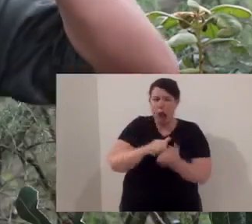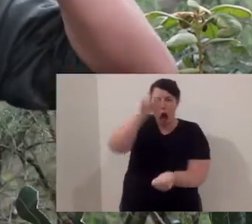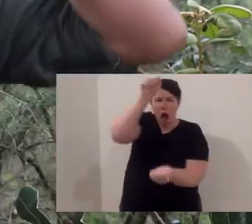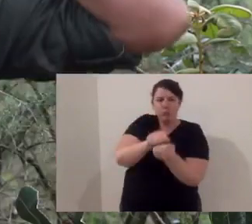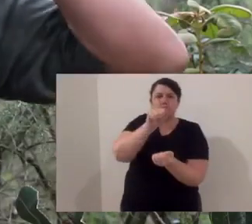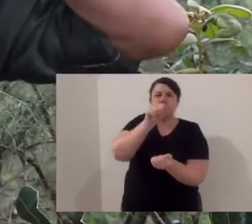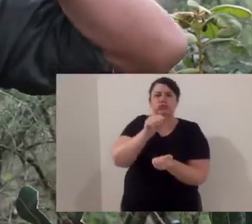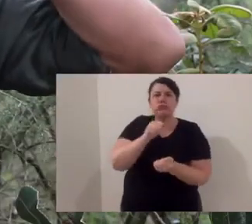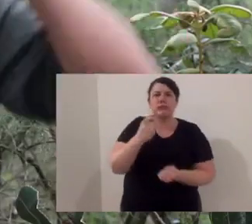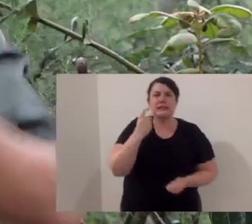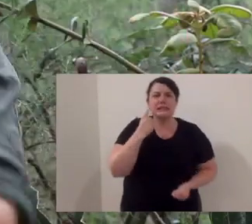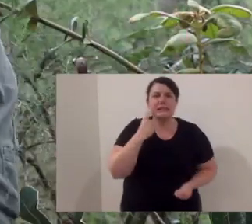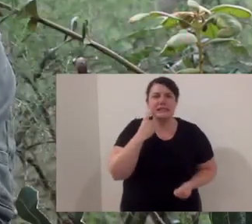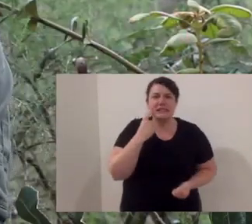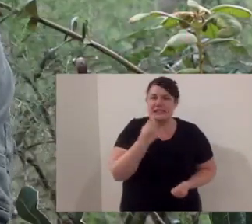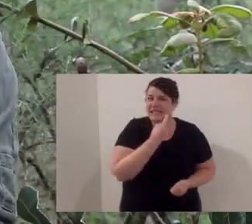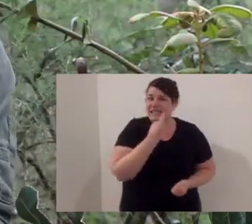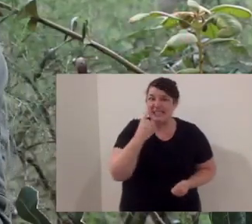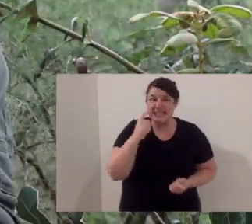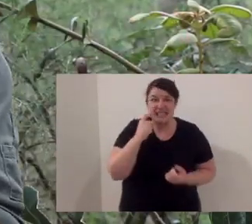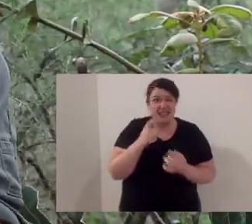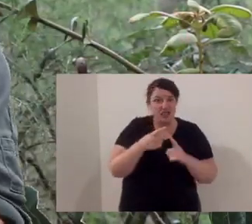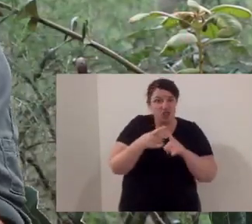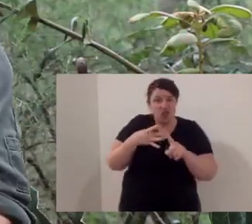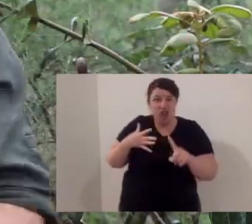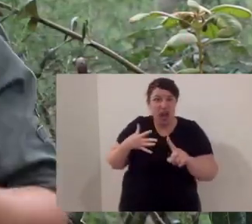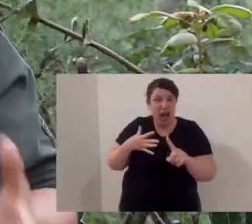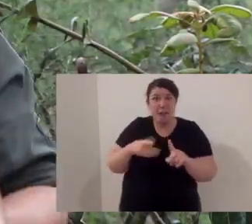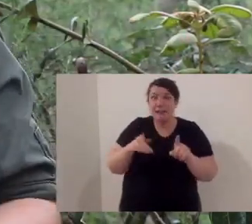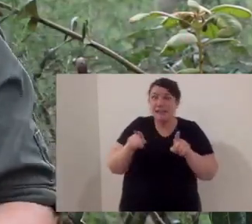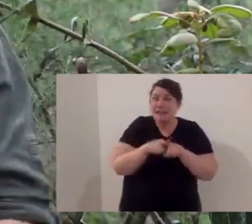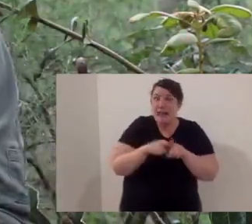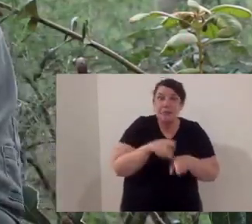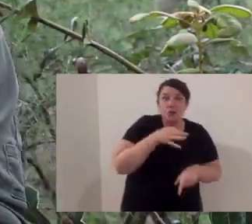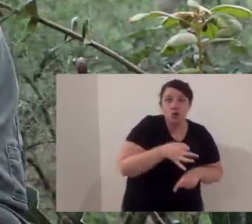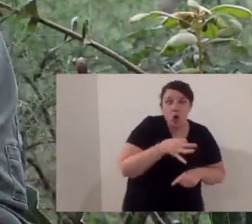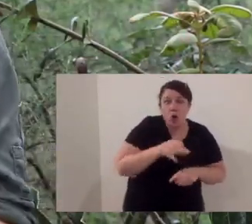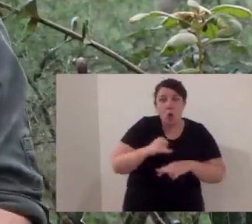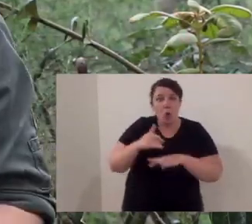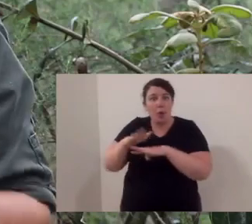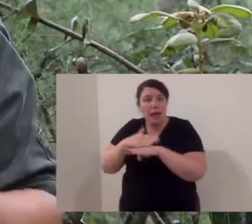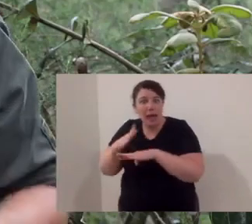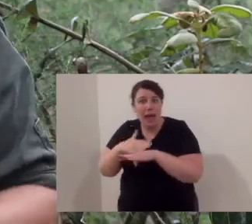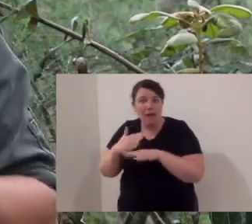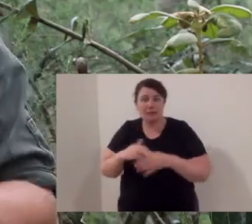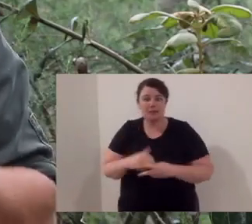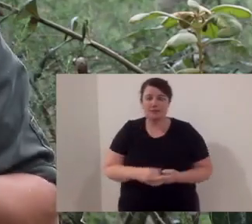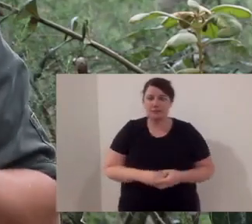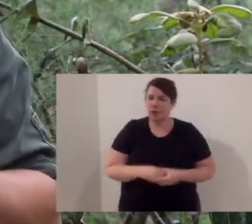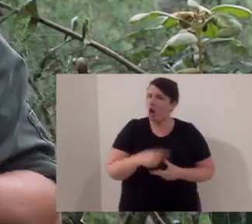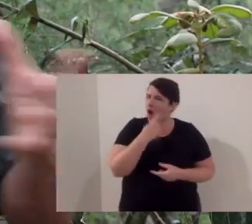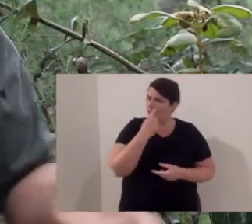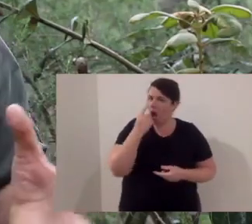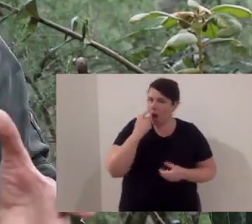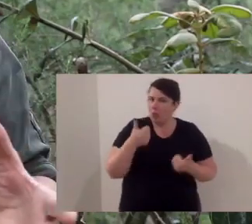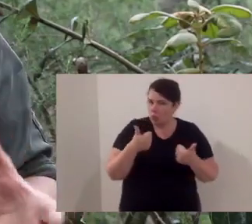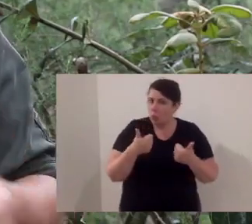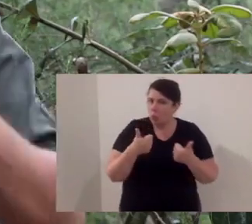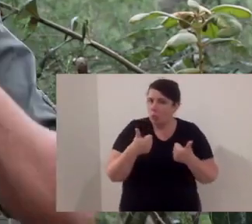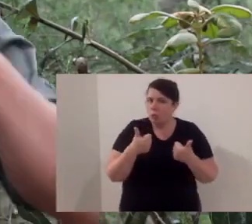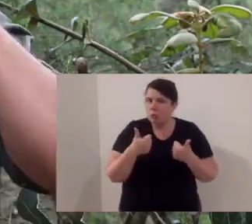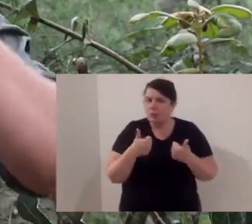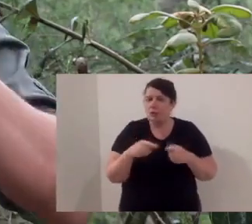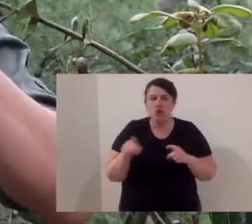jaw. You can see the muscle up on the head. And that helps with its bite pressure. Now its teeth are quite sharp and not that different to a dog or a cat.